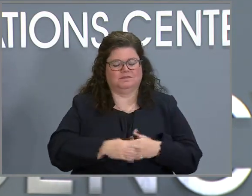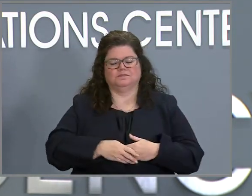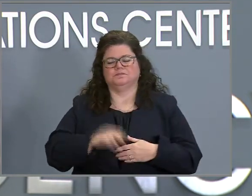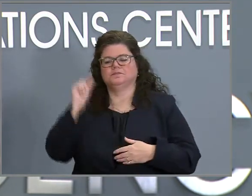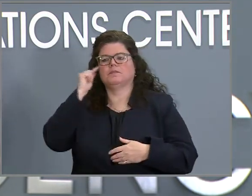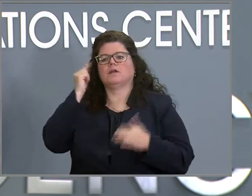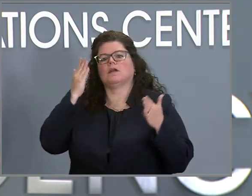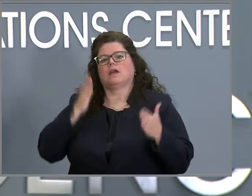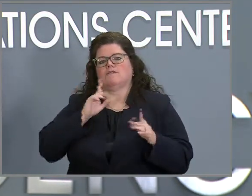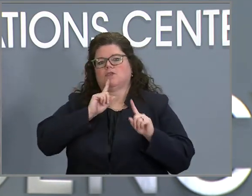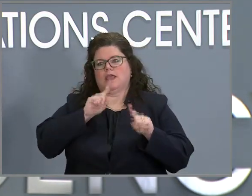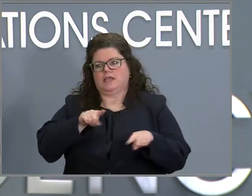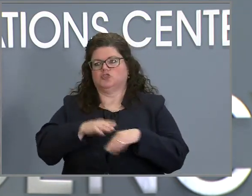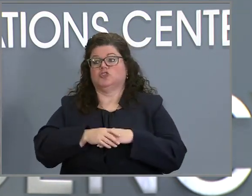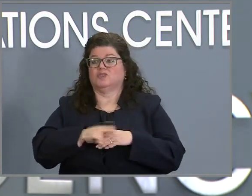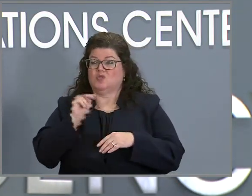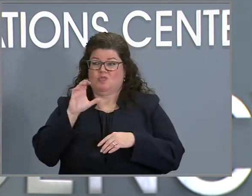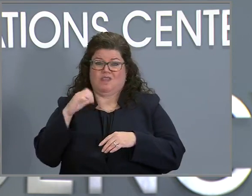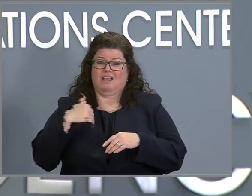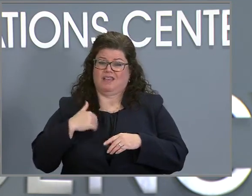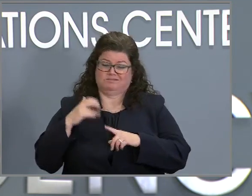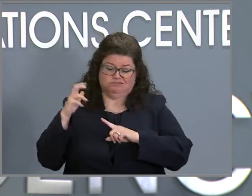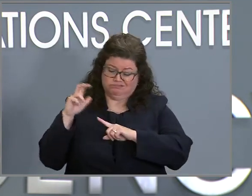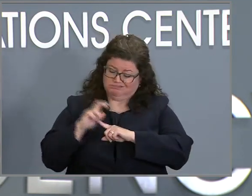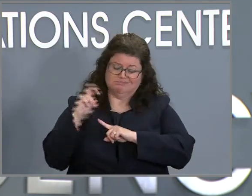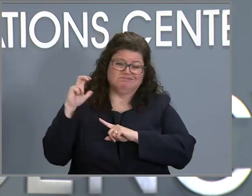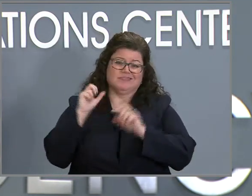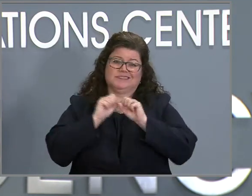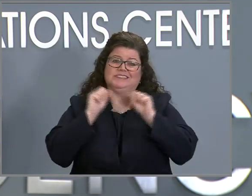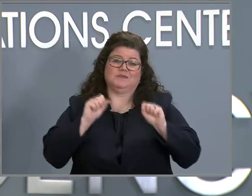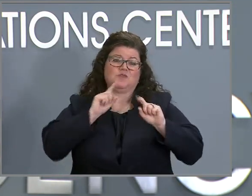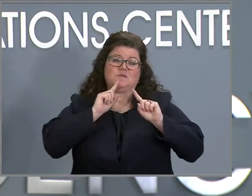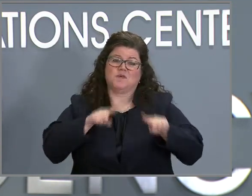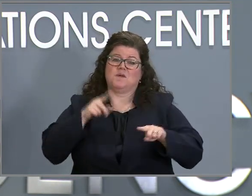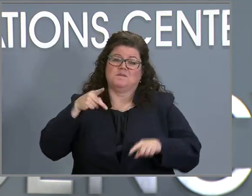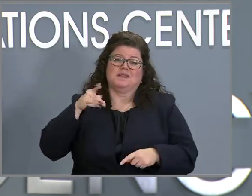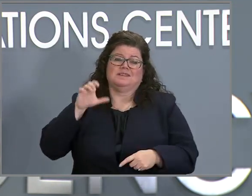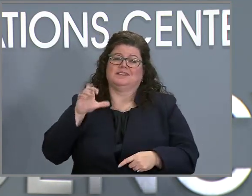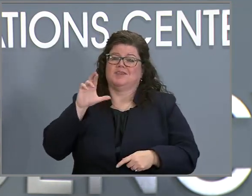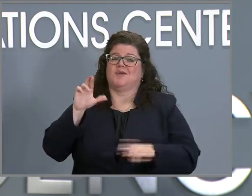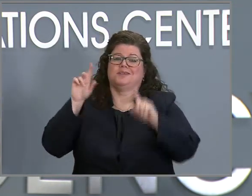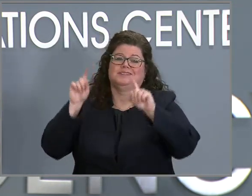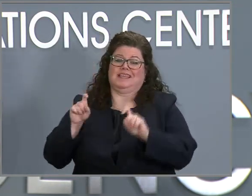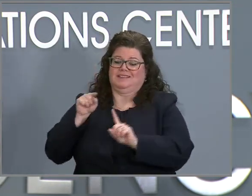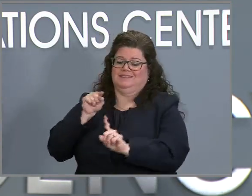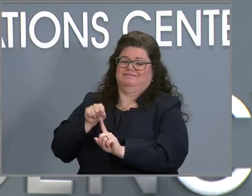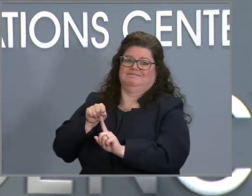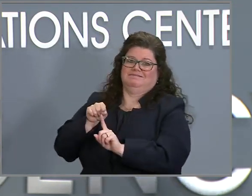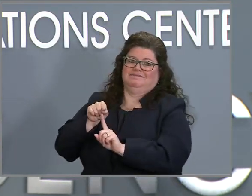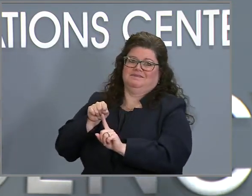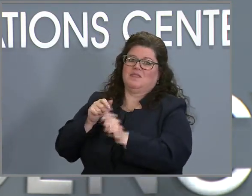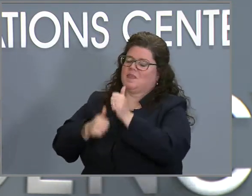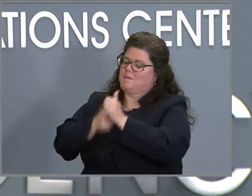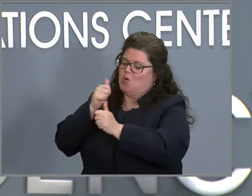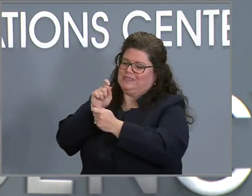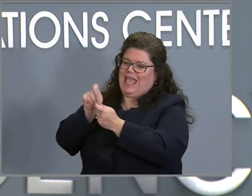best systems in the country for recording our PCR tests, which of course are the most accurate tests that are